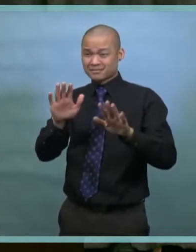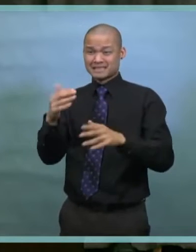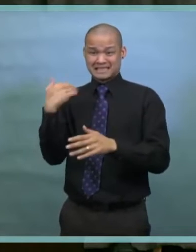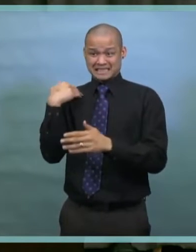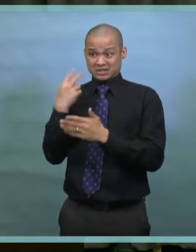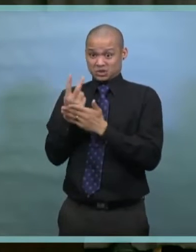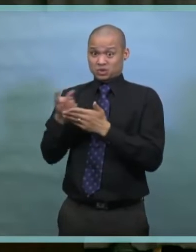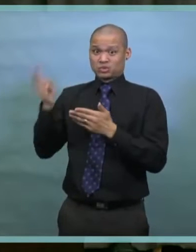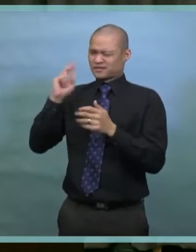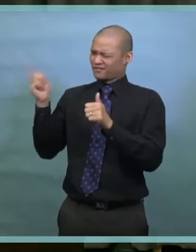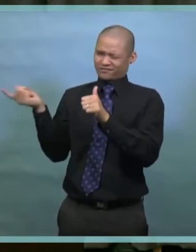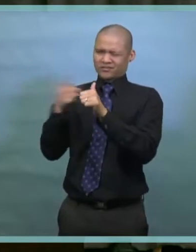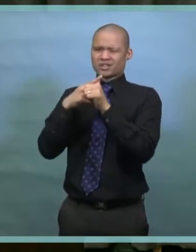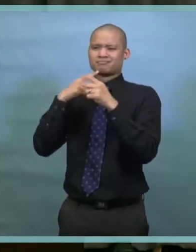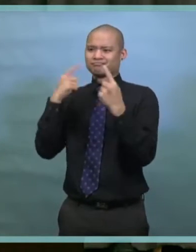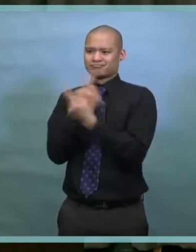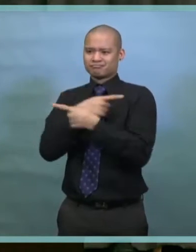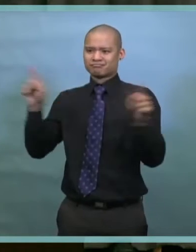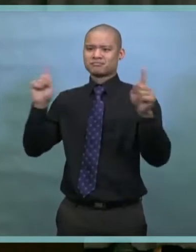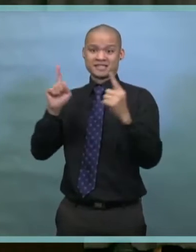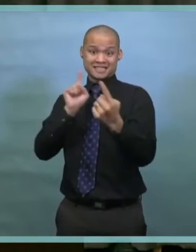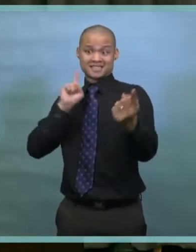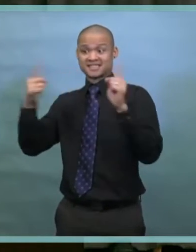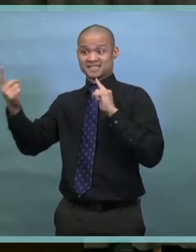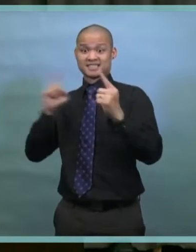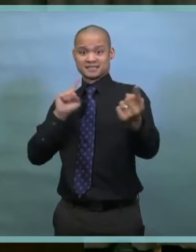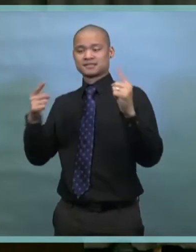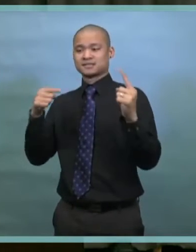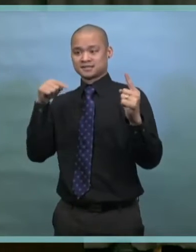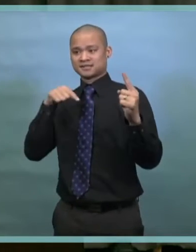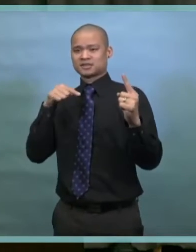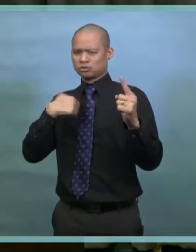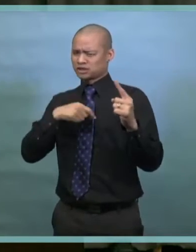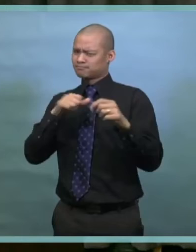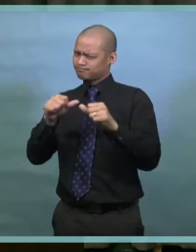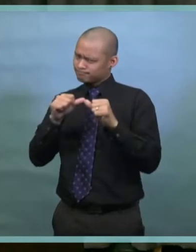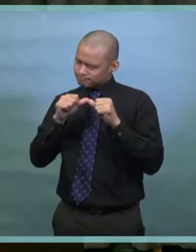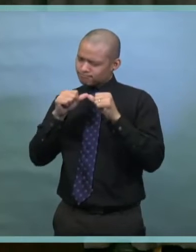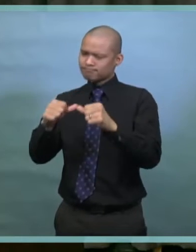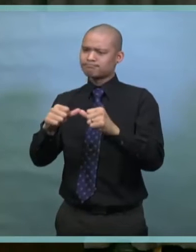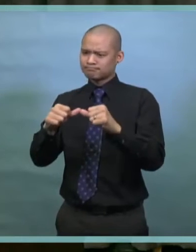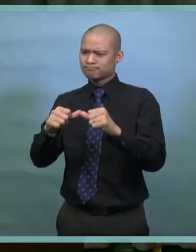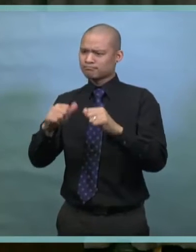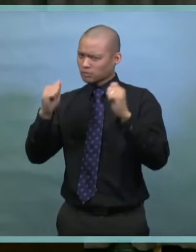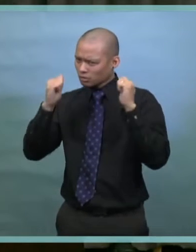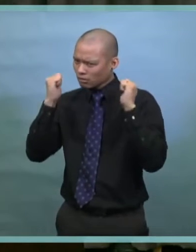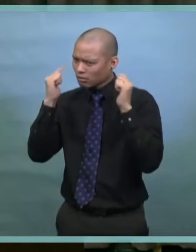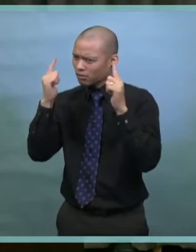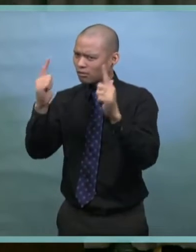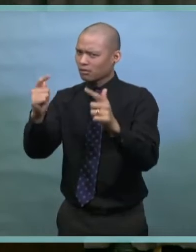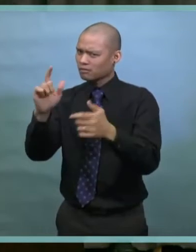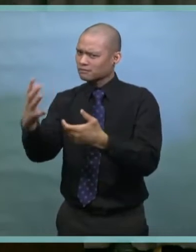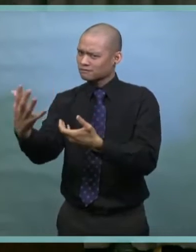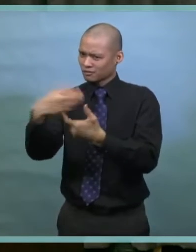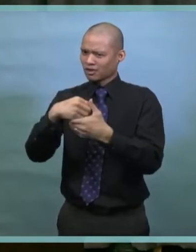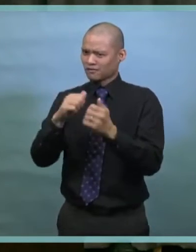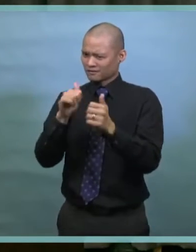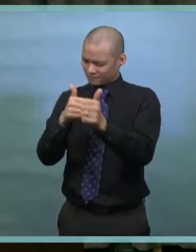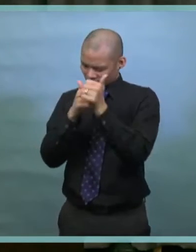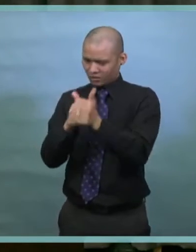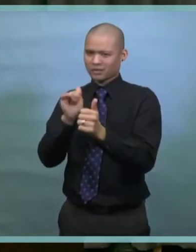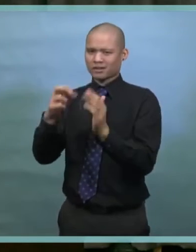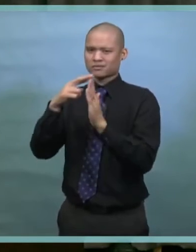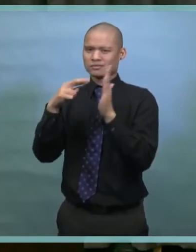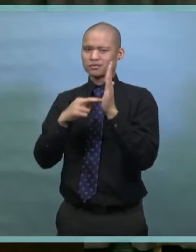continued efforts in that, right? Everyone has that role to play. We can interrupt the transmission of this virus if we all pay